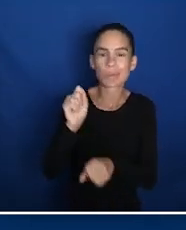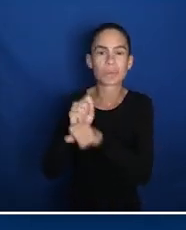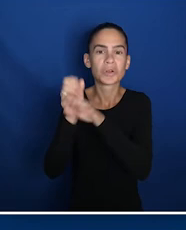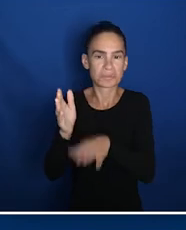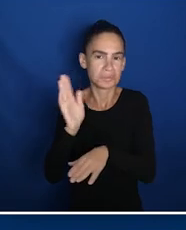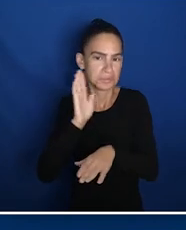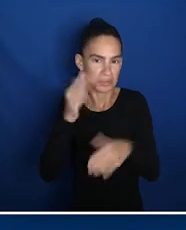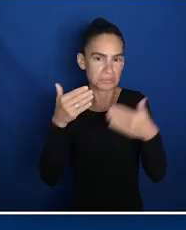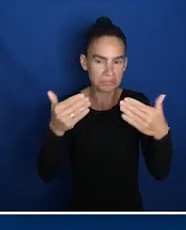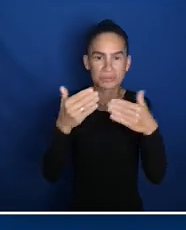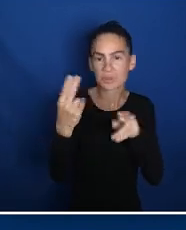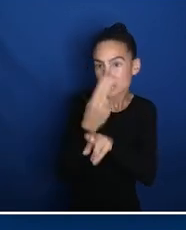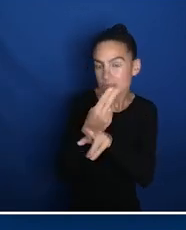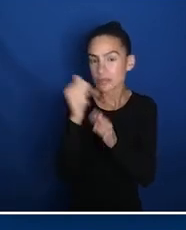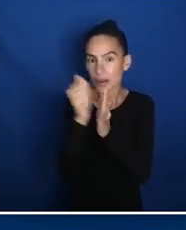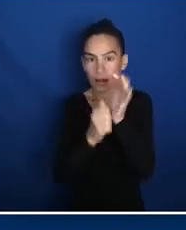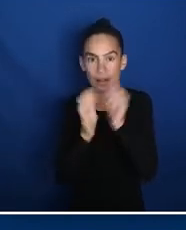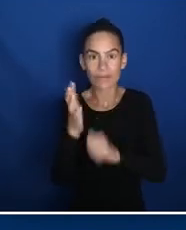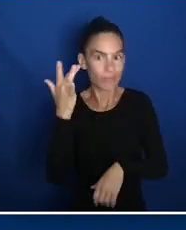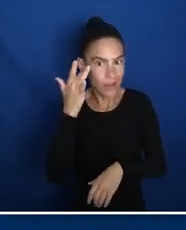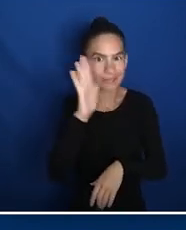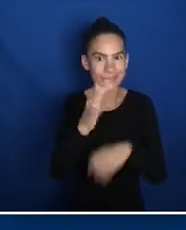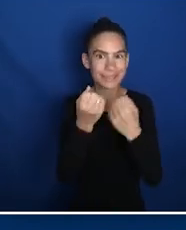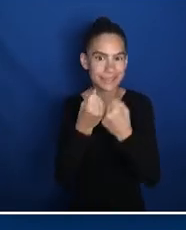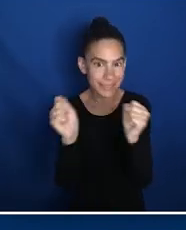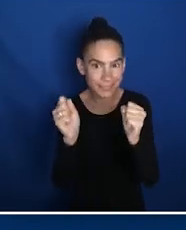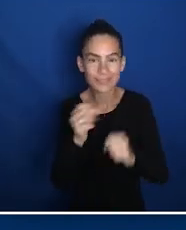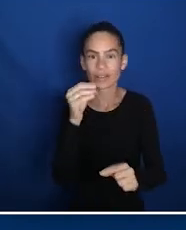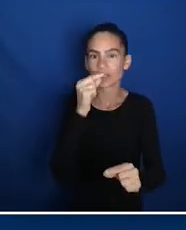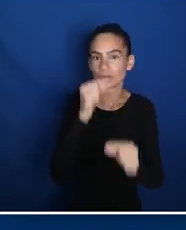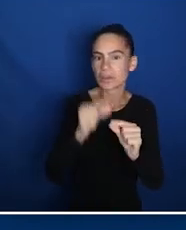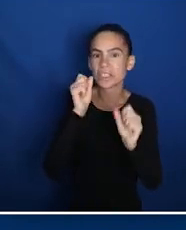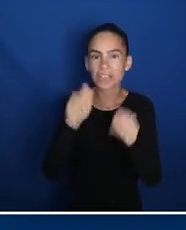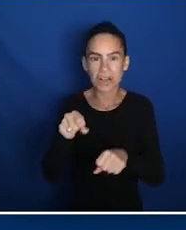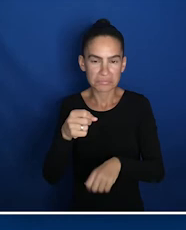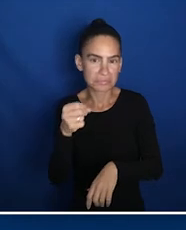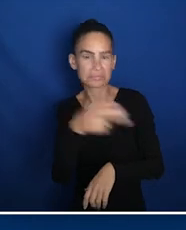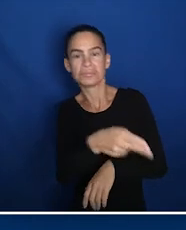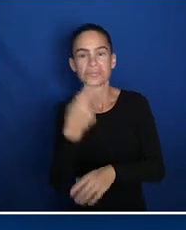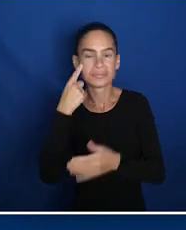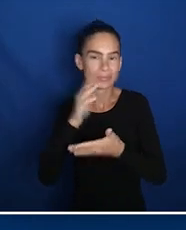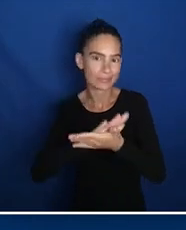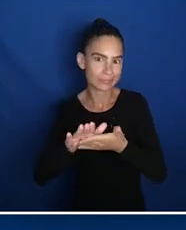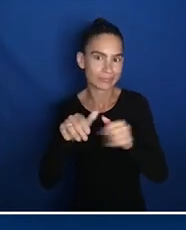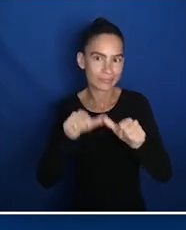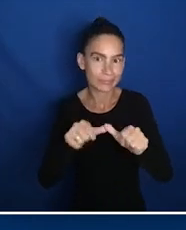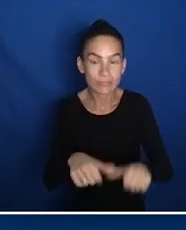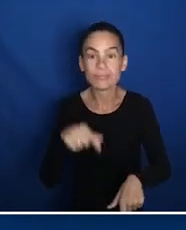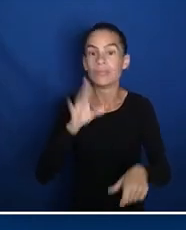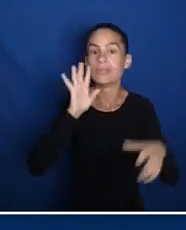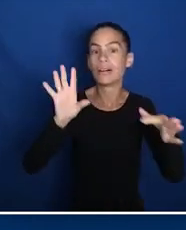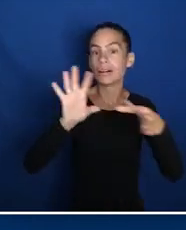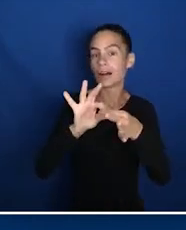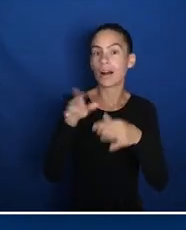worker will assemble the unit with disposable gloves for your health and safety. Disposable straws are also used for sanitary purposes. The paw worker